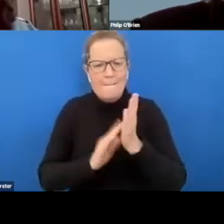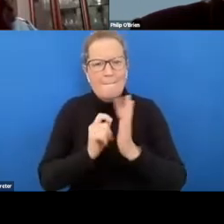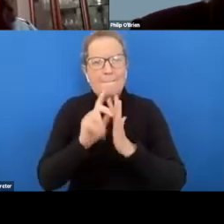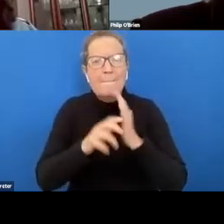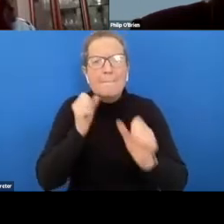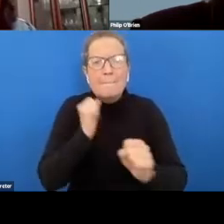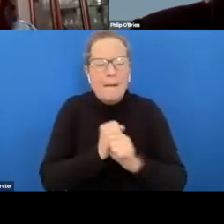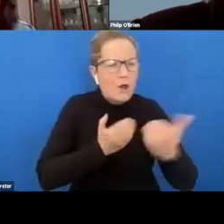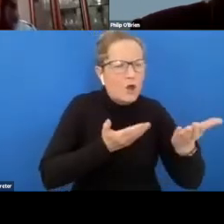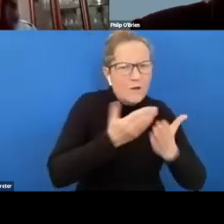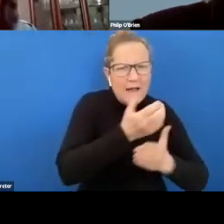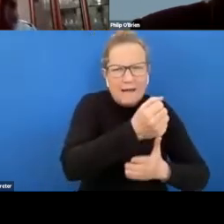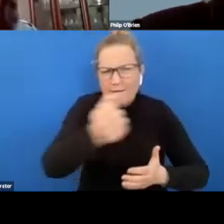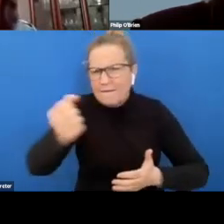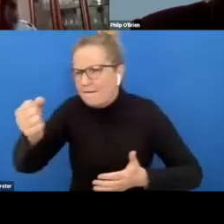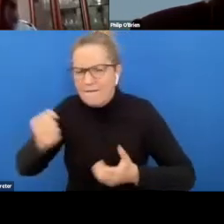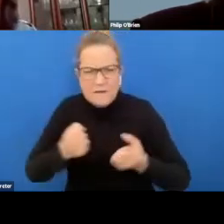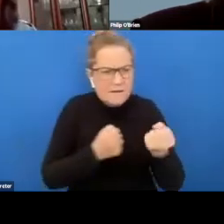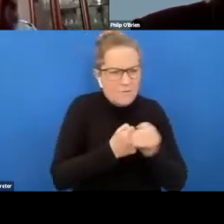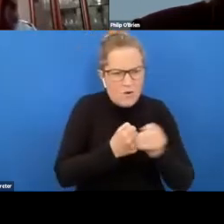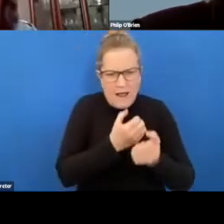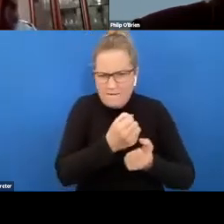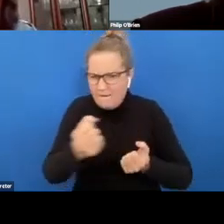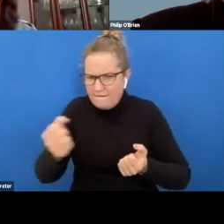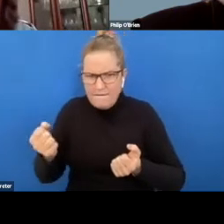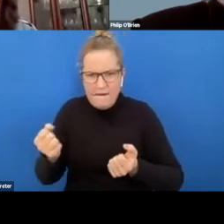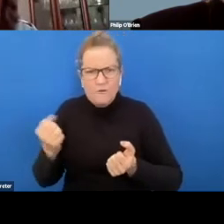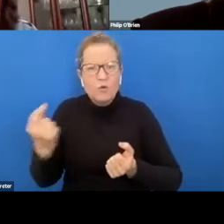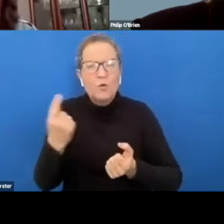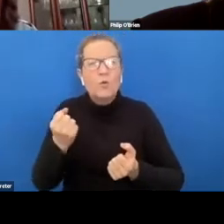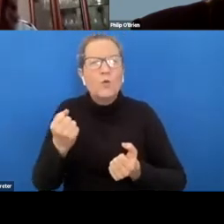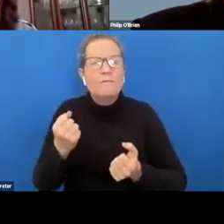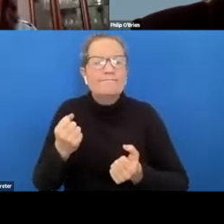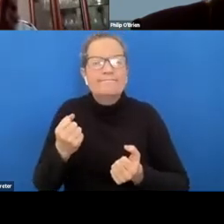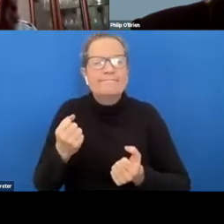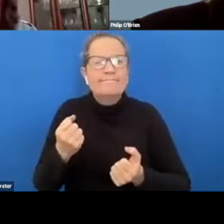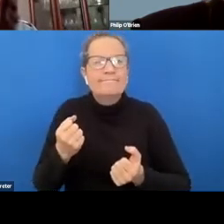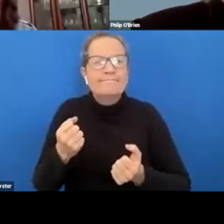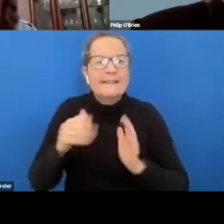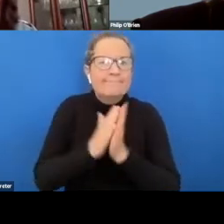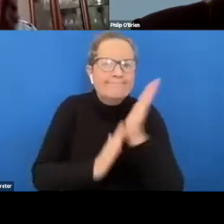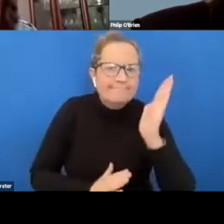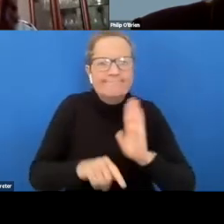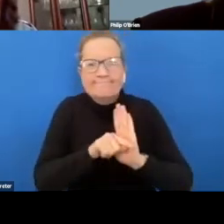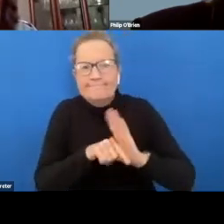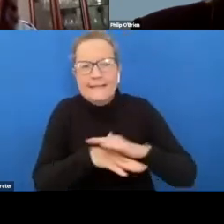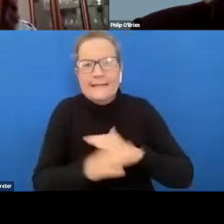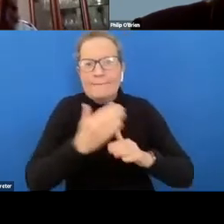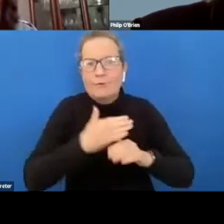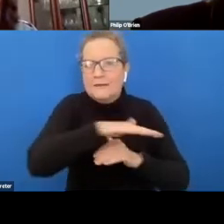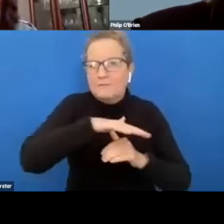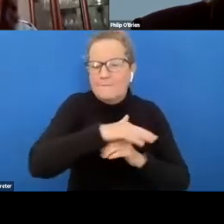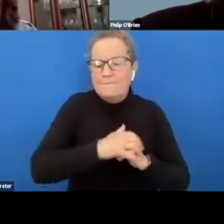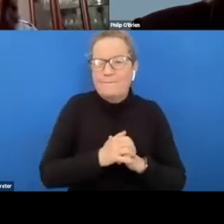services and supports that are available to people uh who are disadvantaged in the um in the employment scene uh